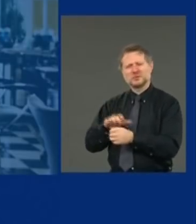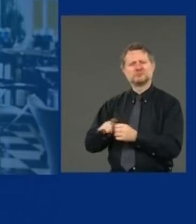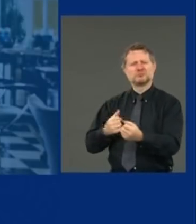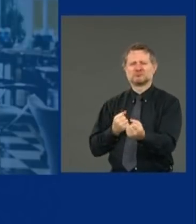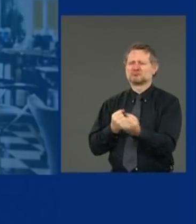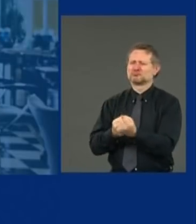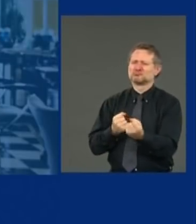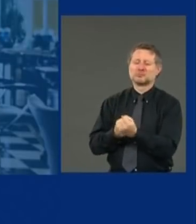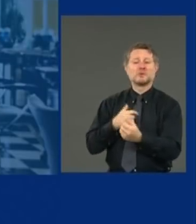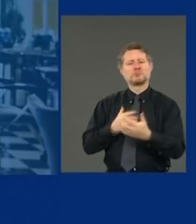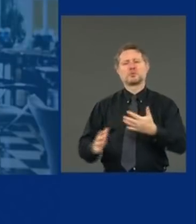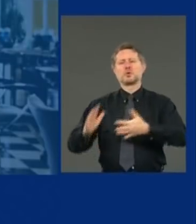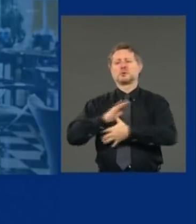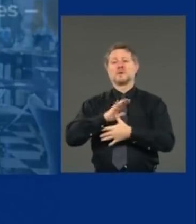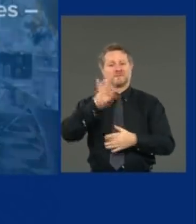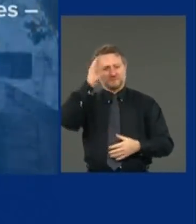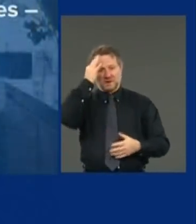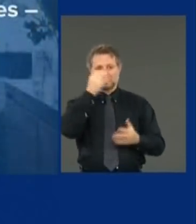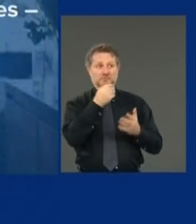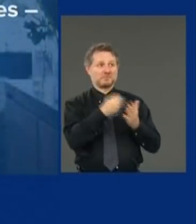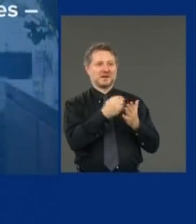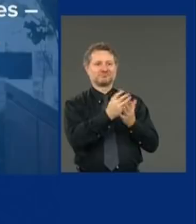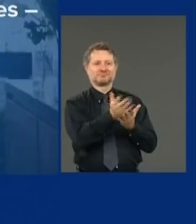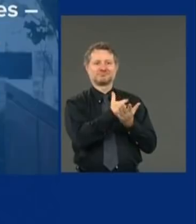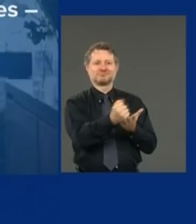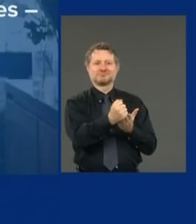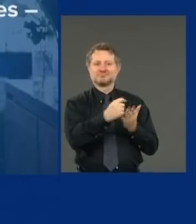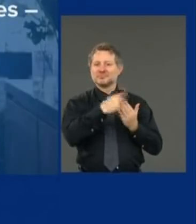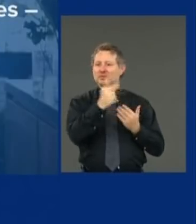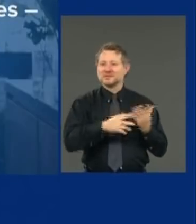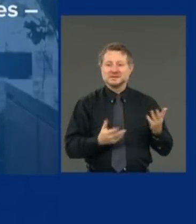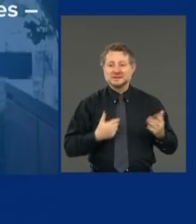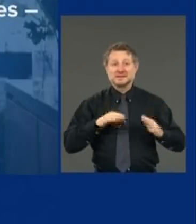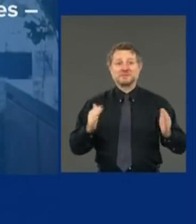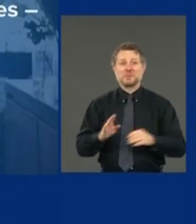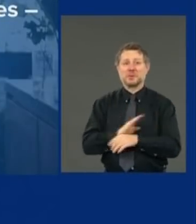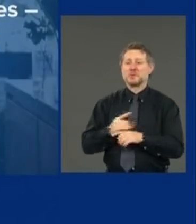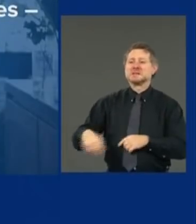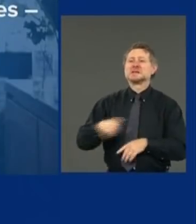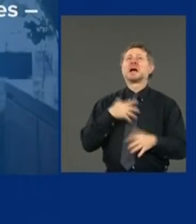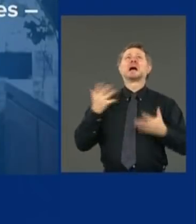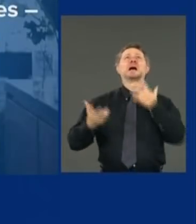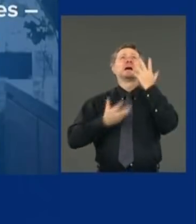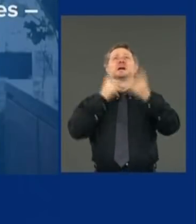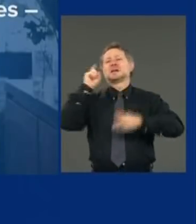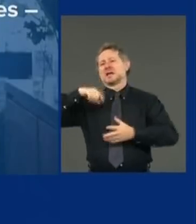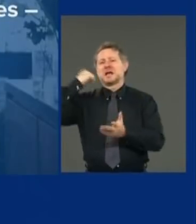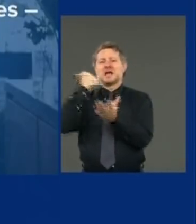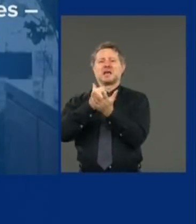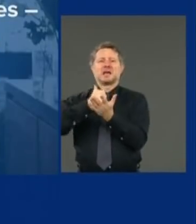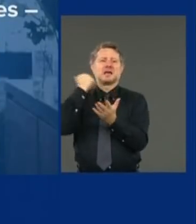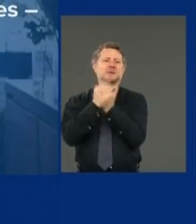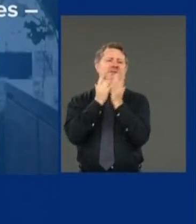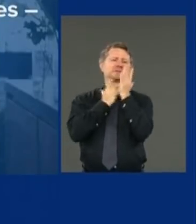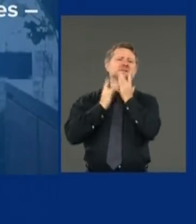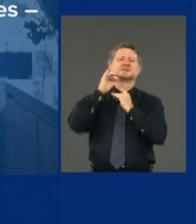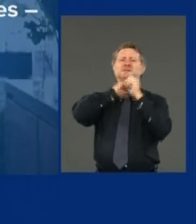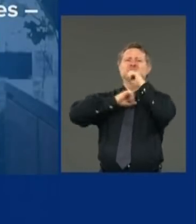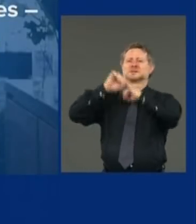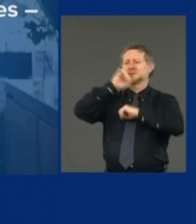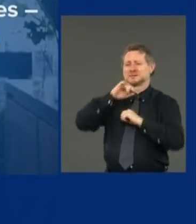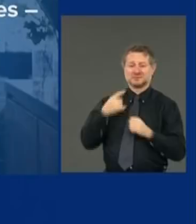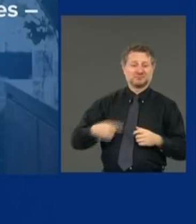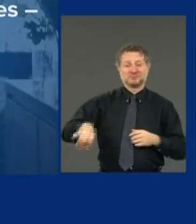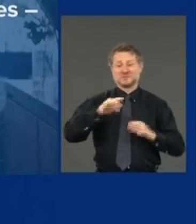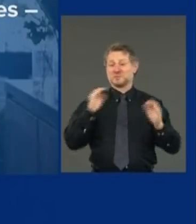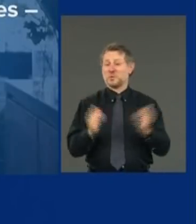of money. And small businesses are taking a real beating in this situation. They are 90%